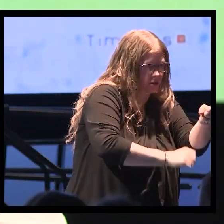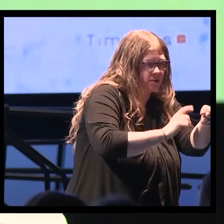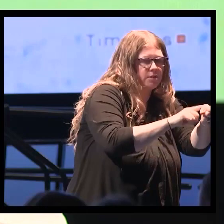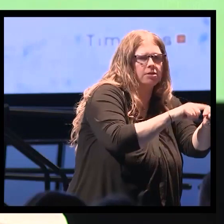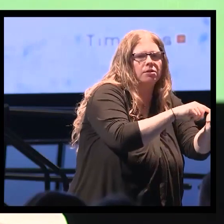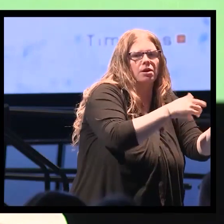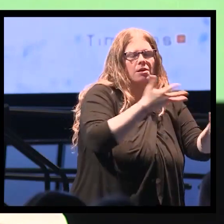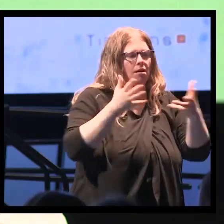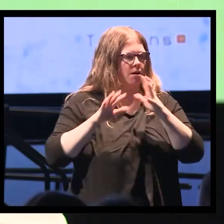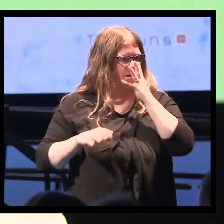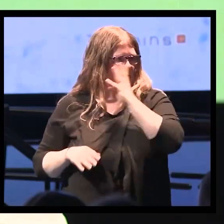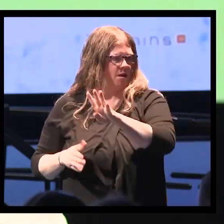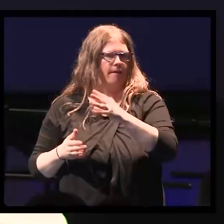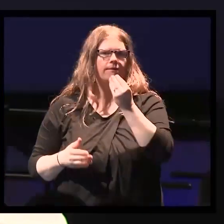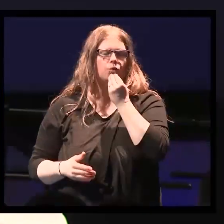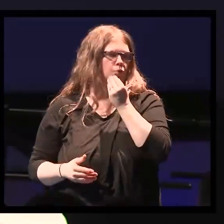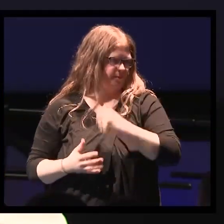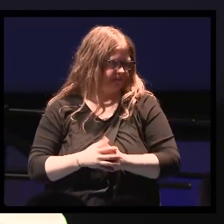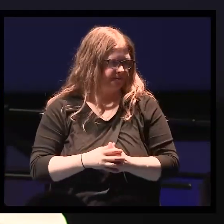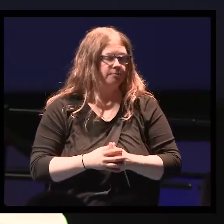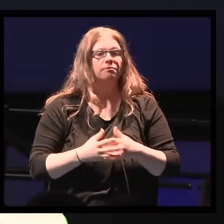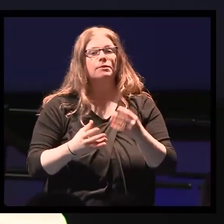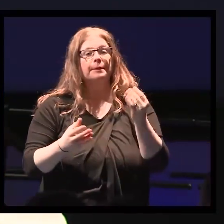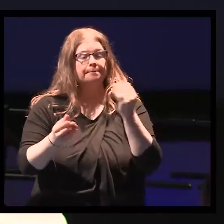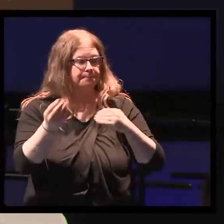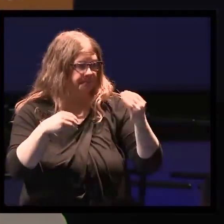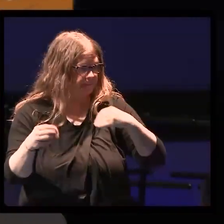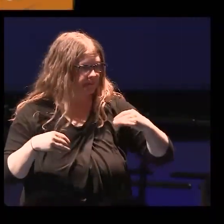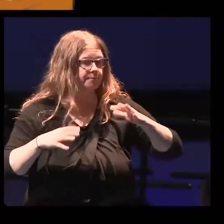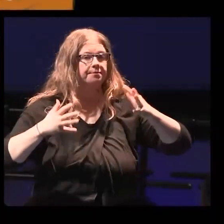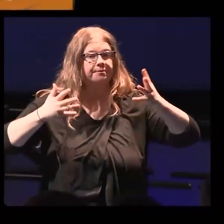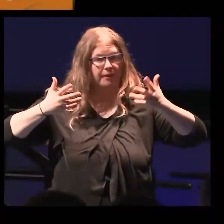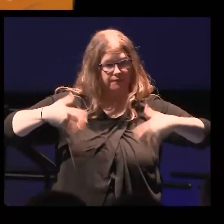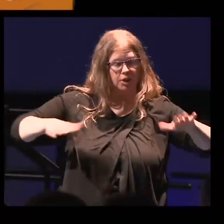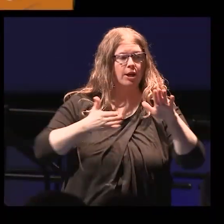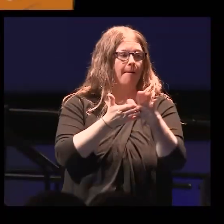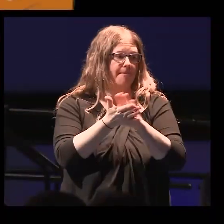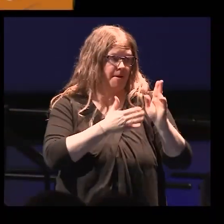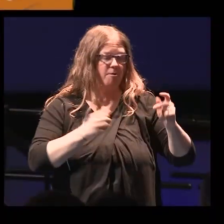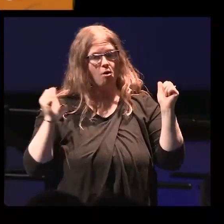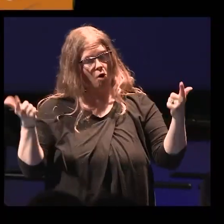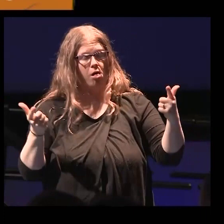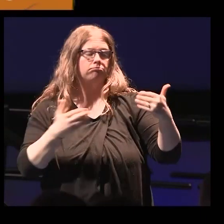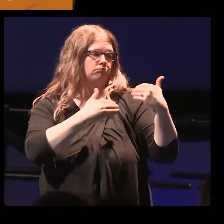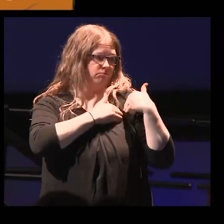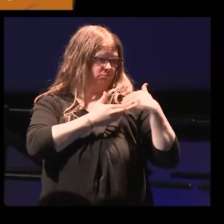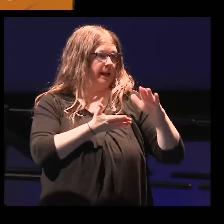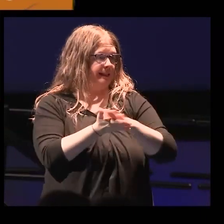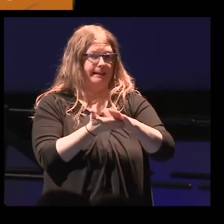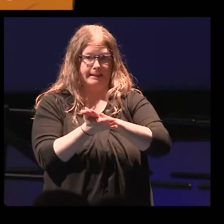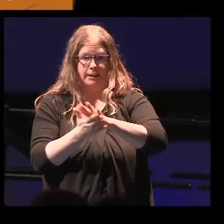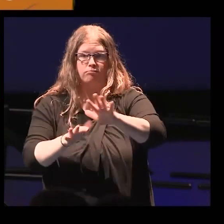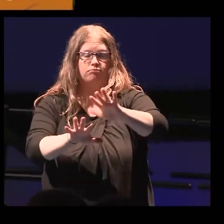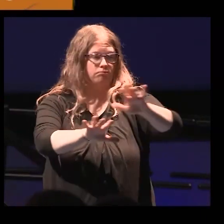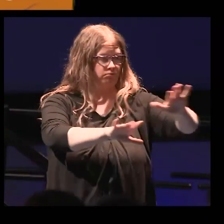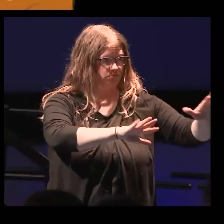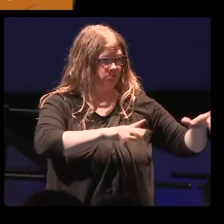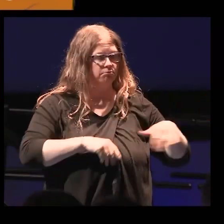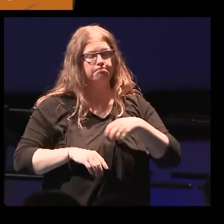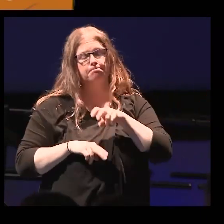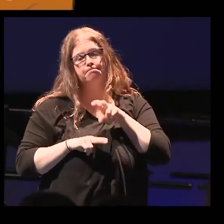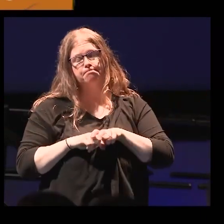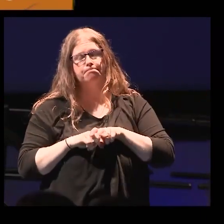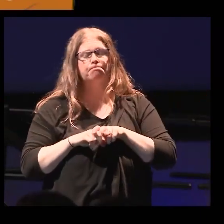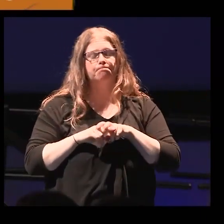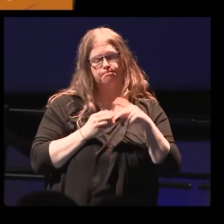So one day after we'd finished the meal and the cleanup, which is part of the chores that everybody's assigned, I was sitting by myself just